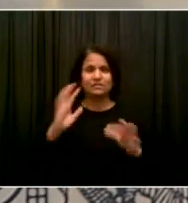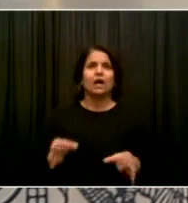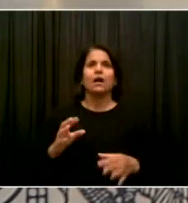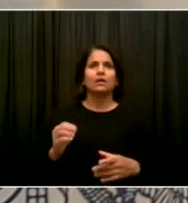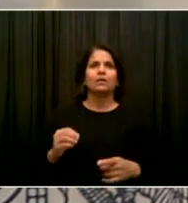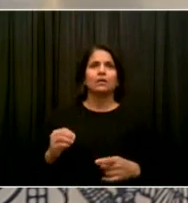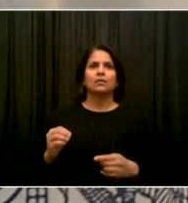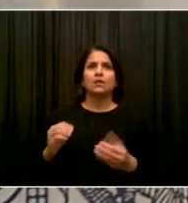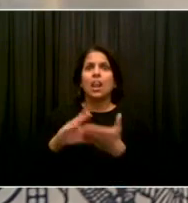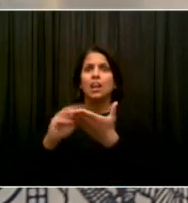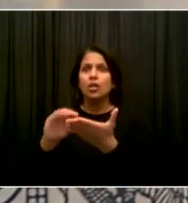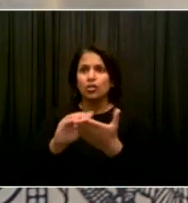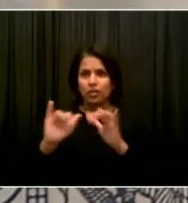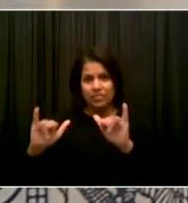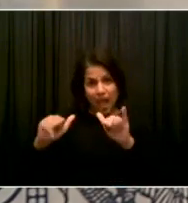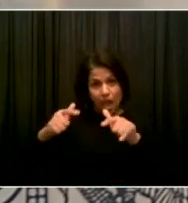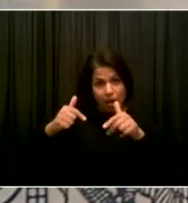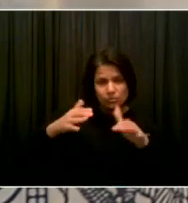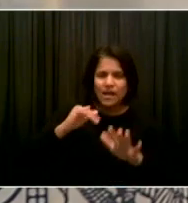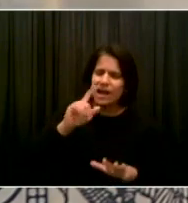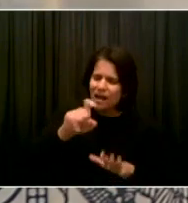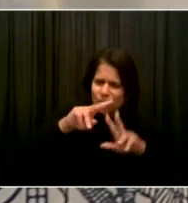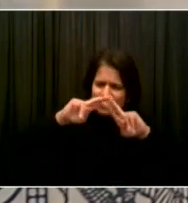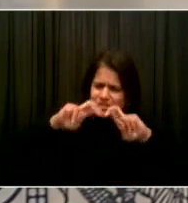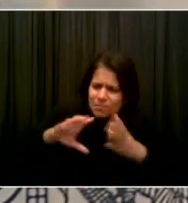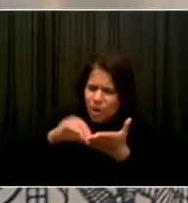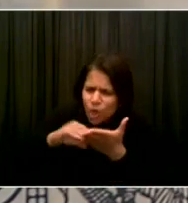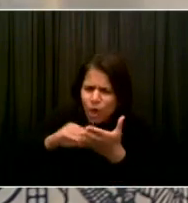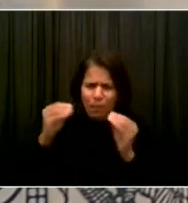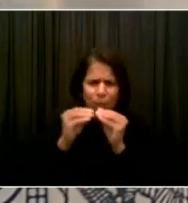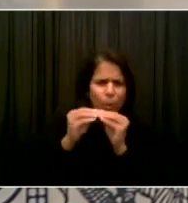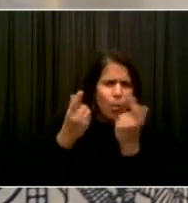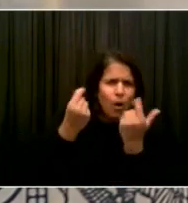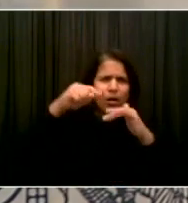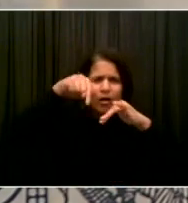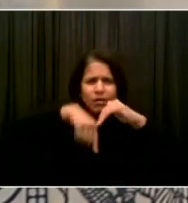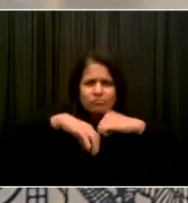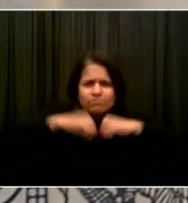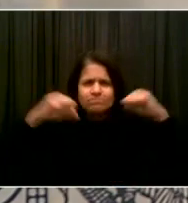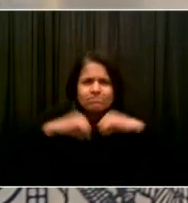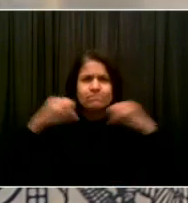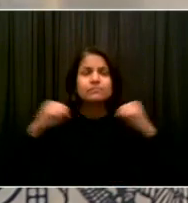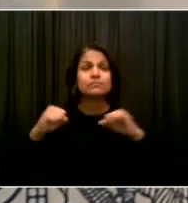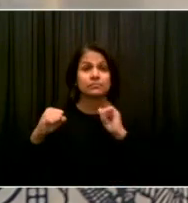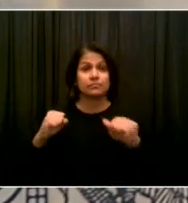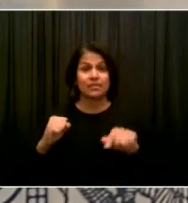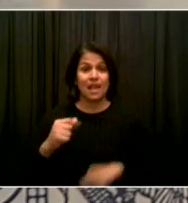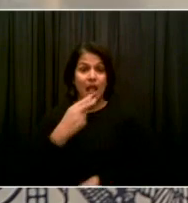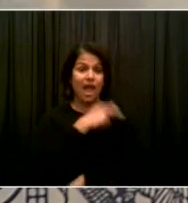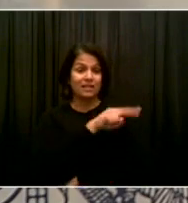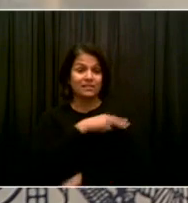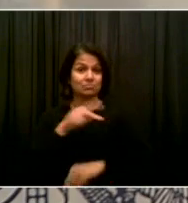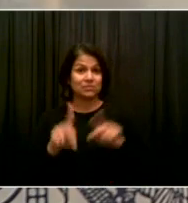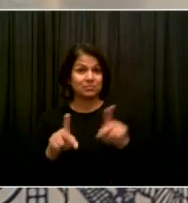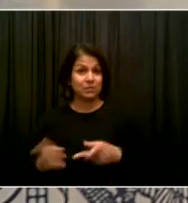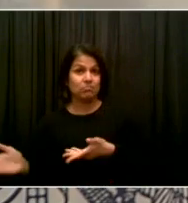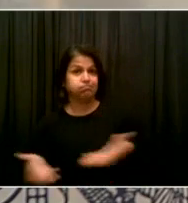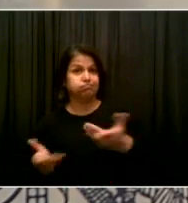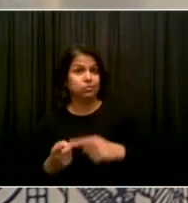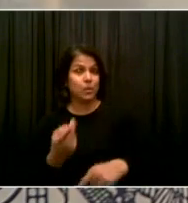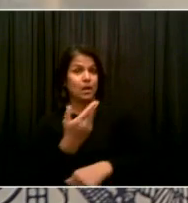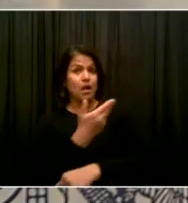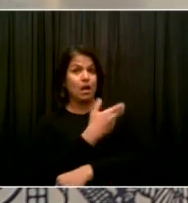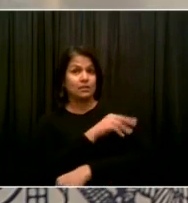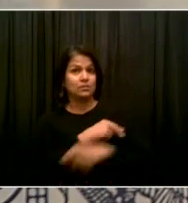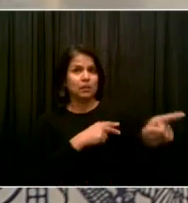are seeing certainly right now in our hospitals much better outcomes than what we would have